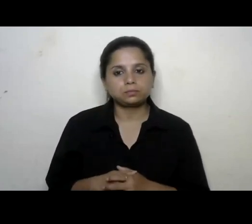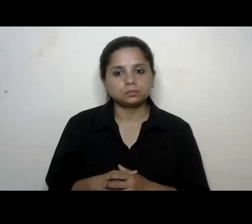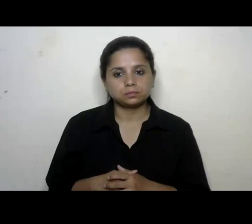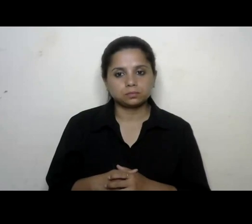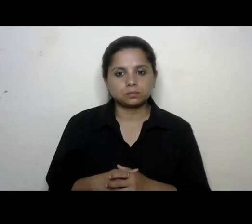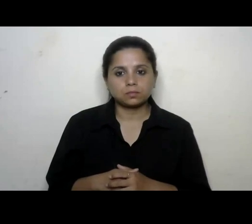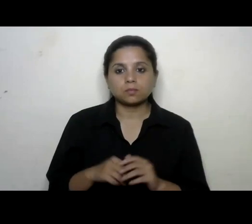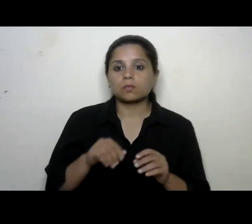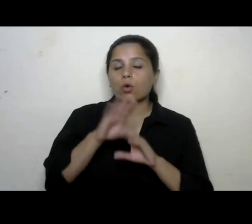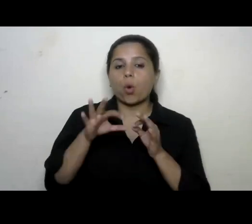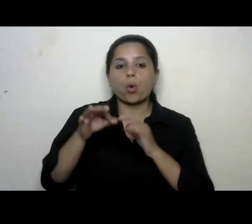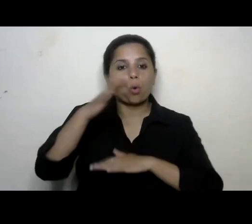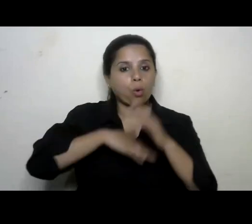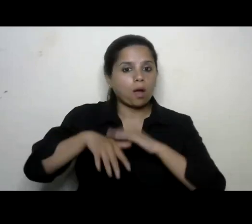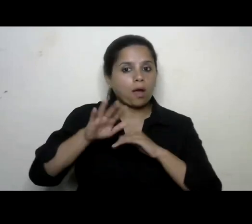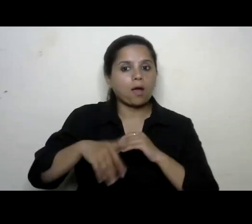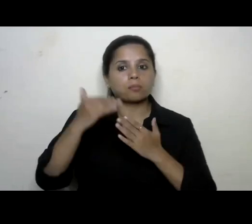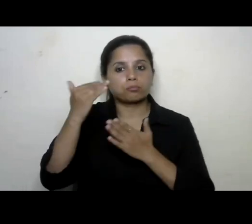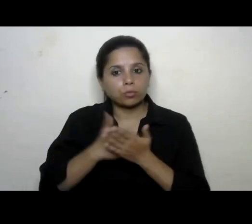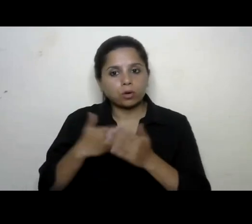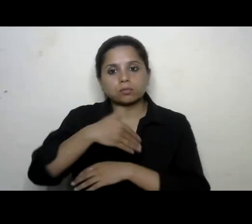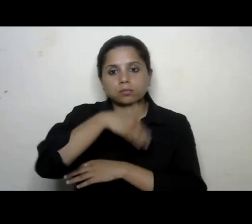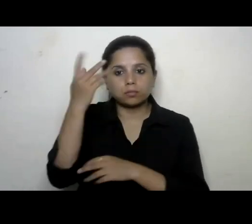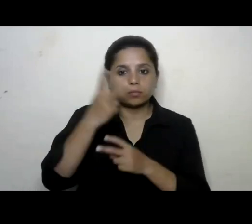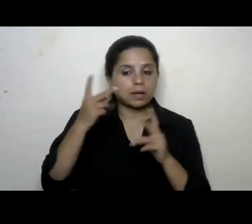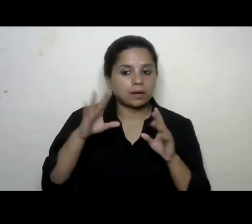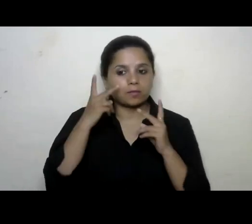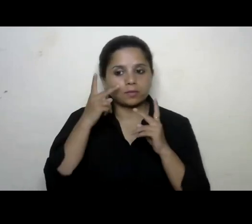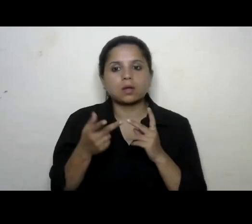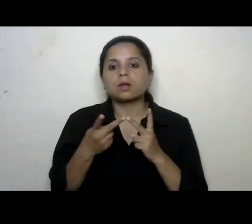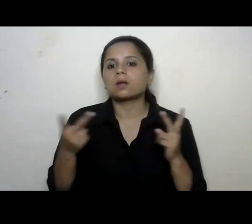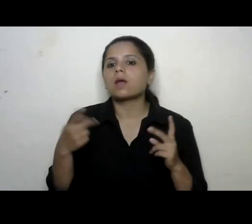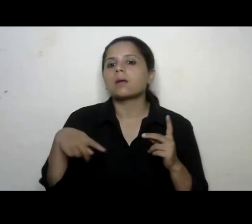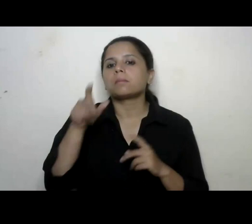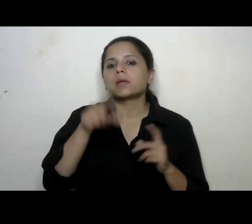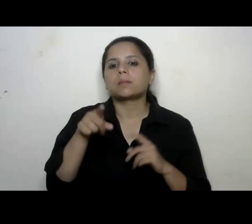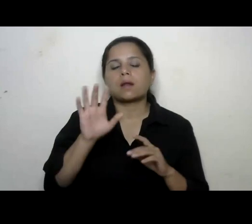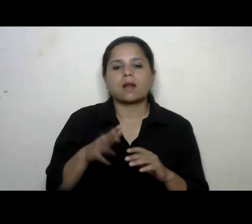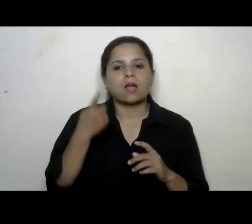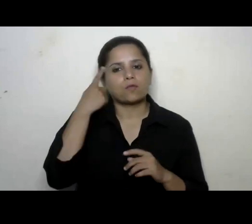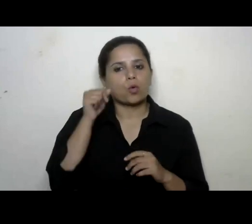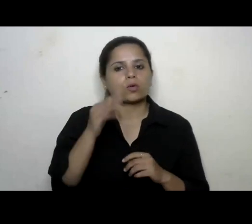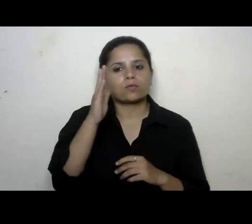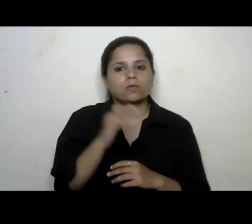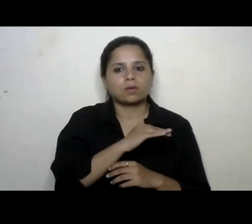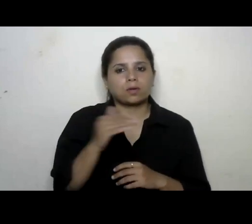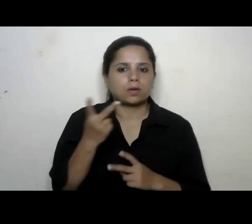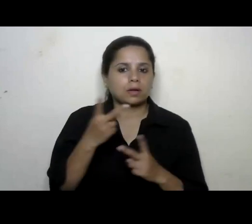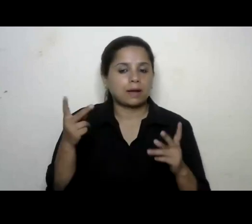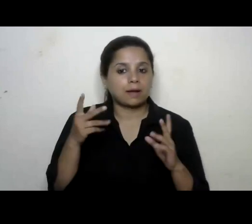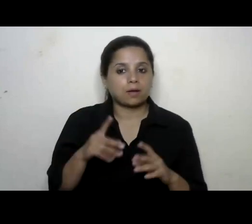organized events webinar as such that this is one such webinar where our valued